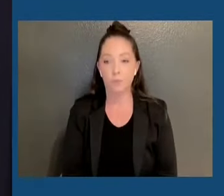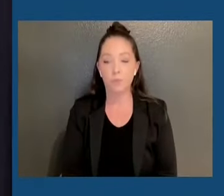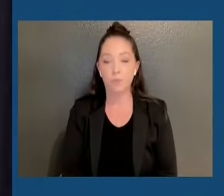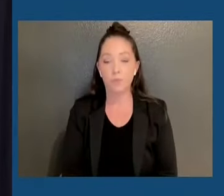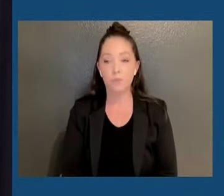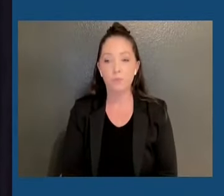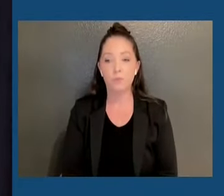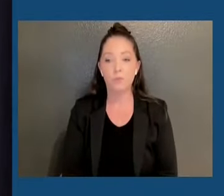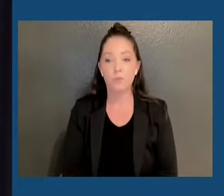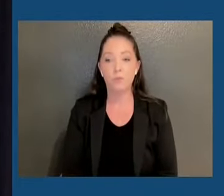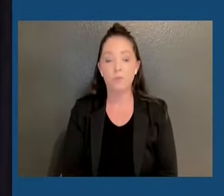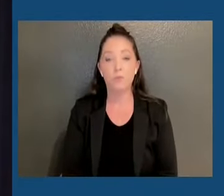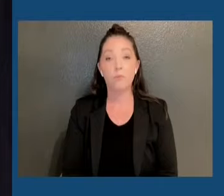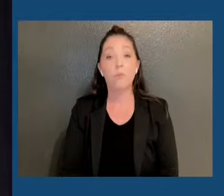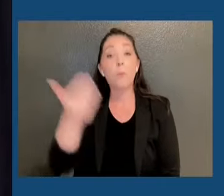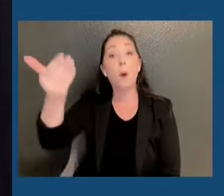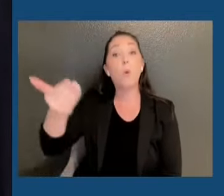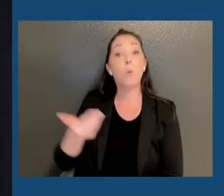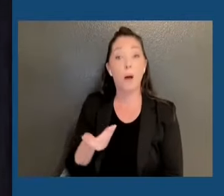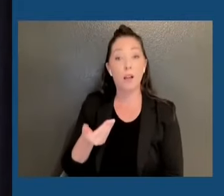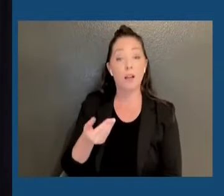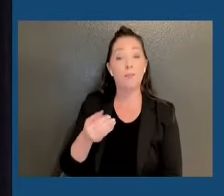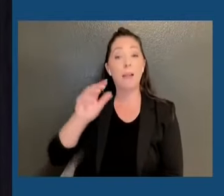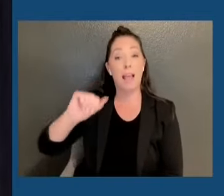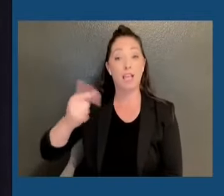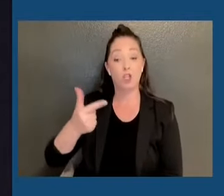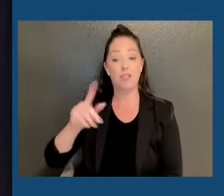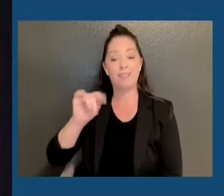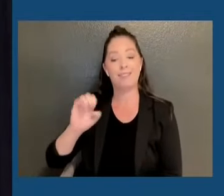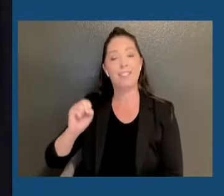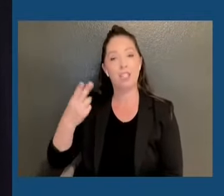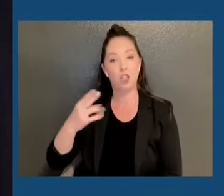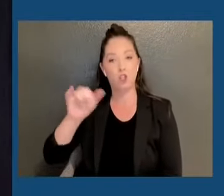Let me welcome to the podium our Attorney General, Tish James.